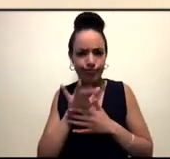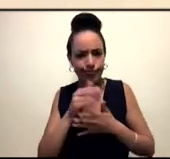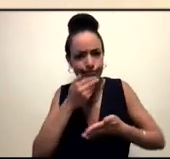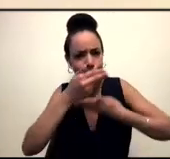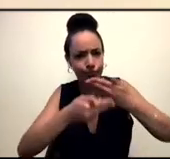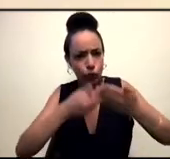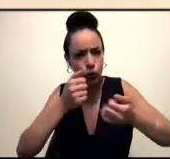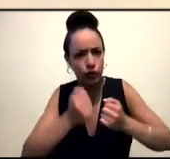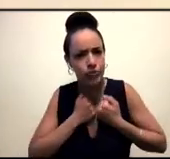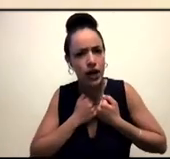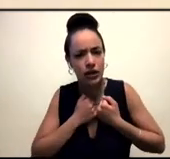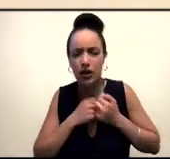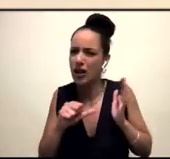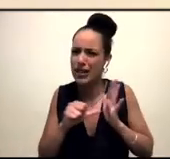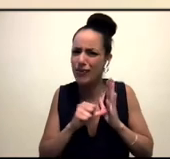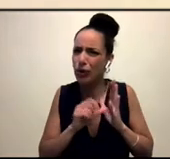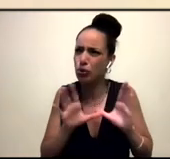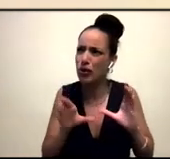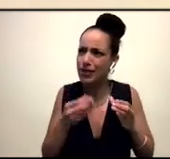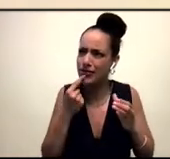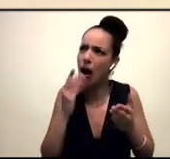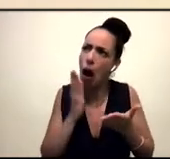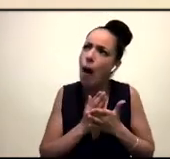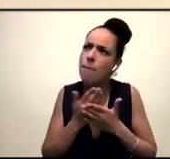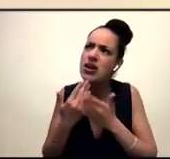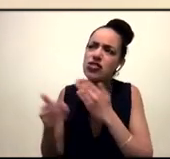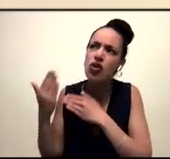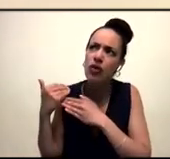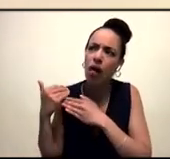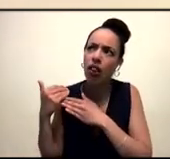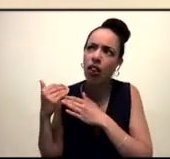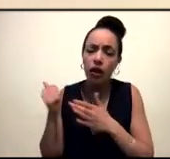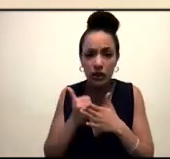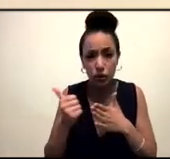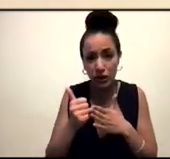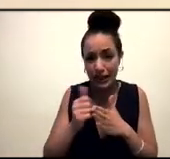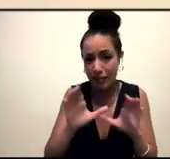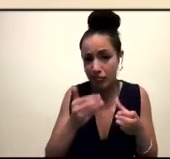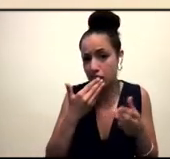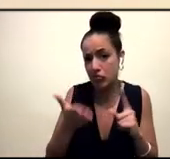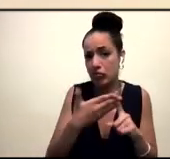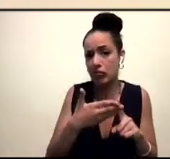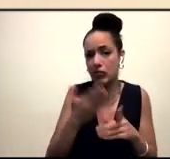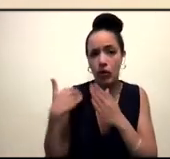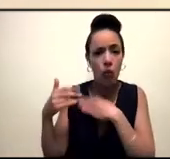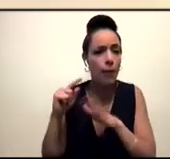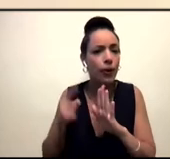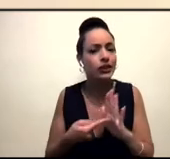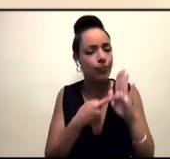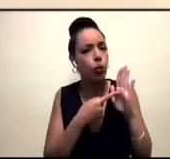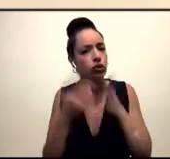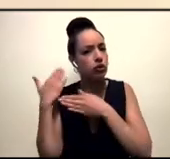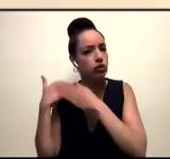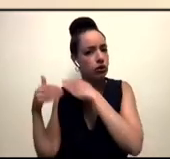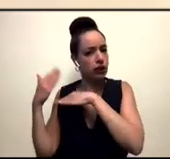because it's hard to classify them, I think, as historical novels, I think they are often classified that way, because there are significant historical pieces. But